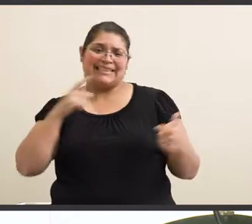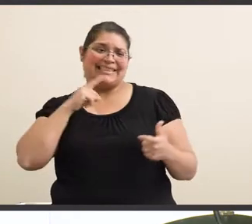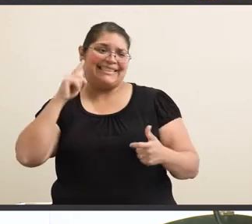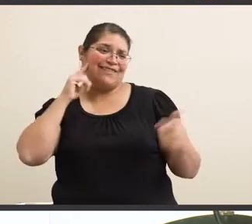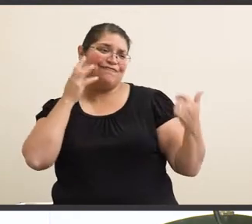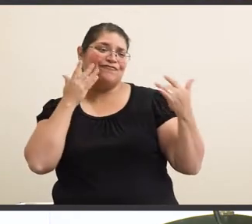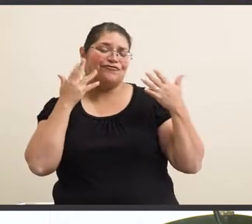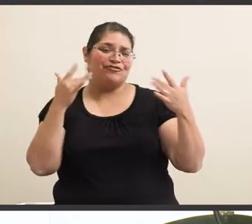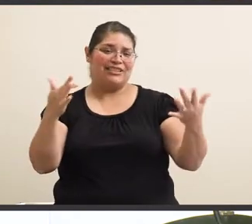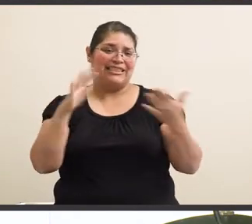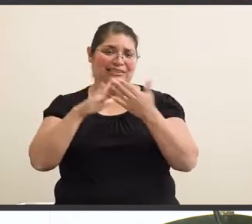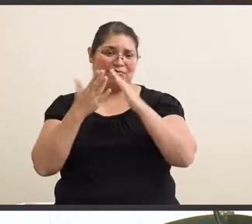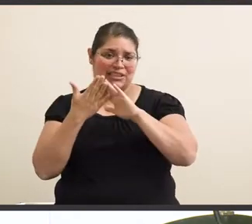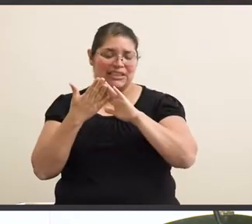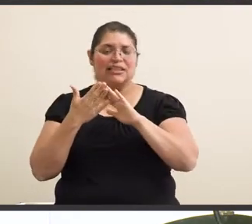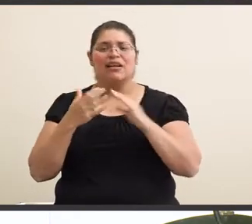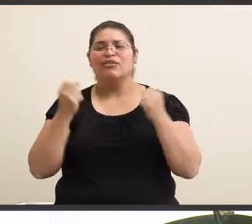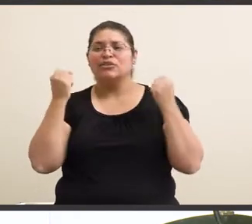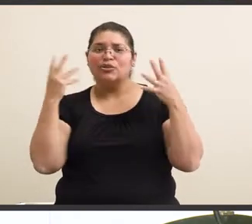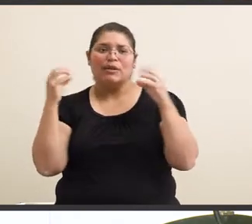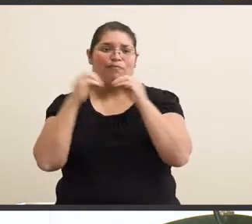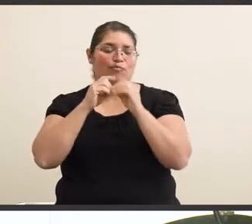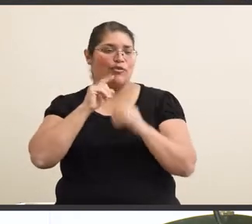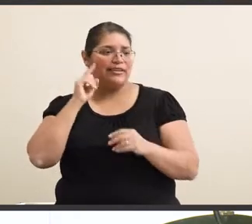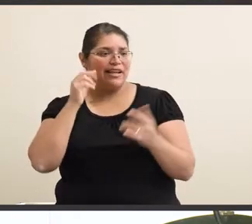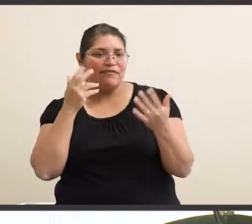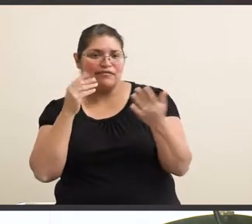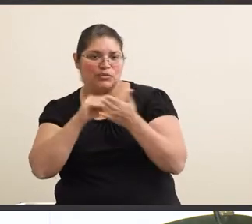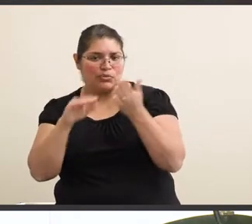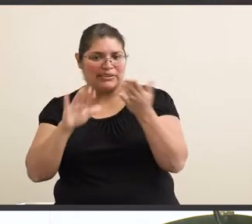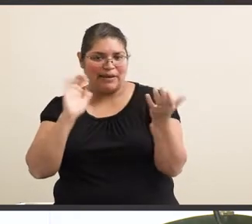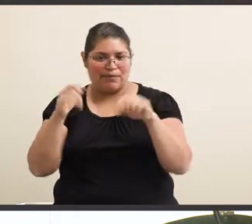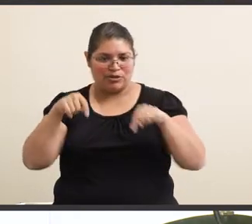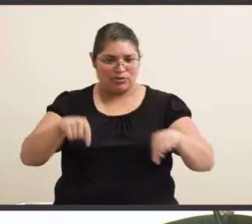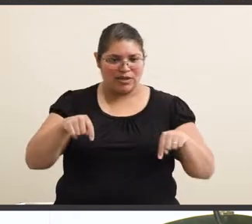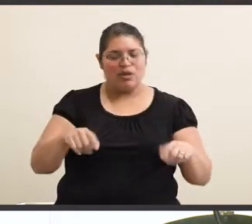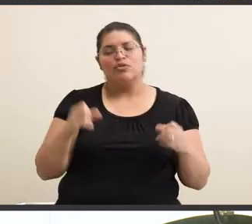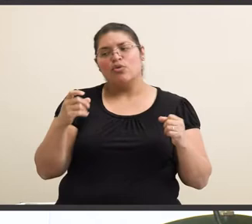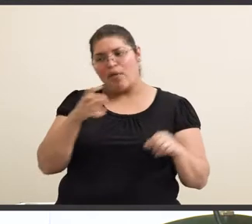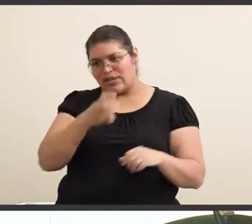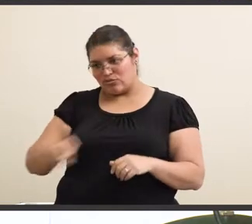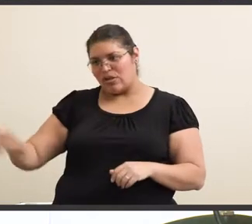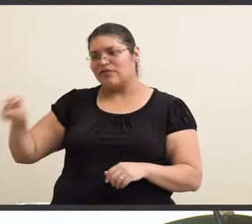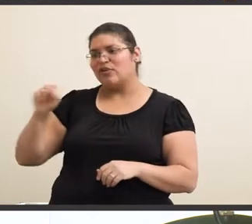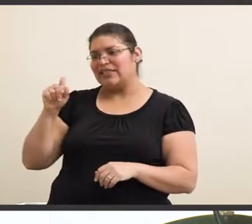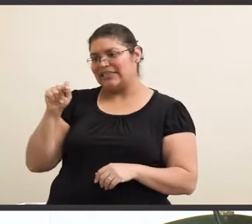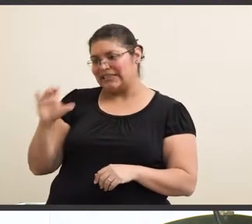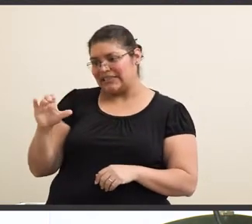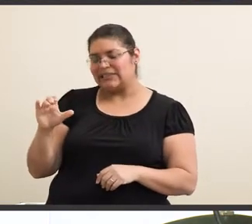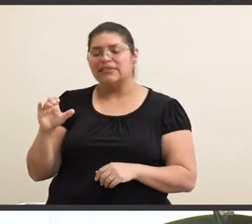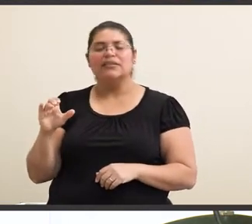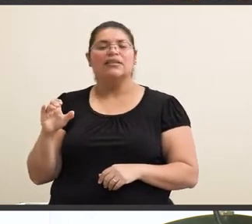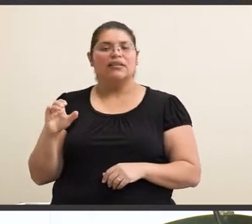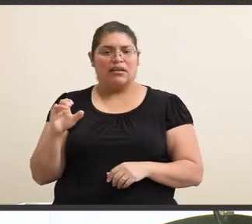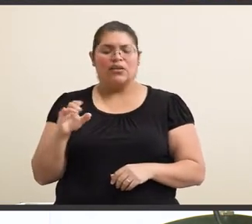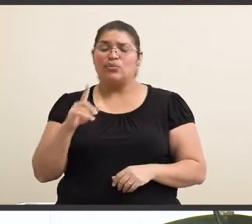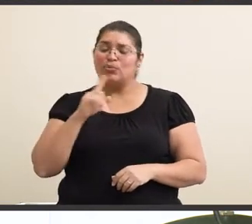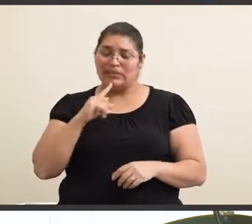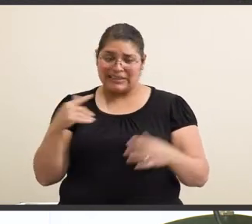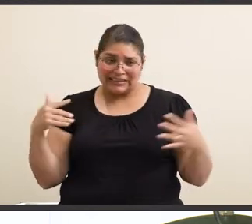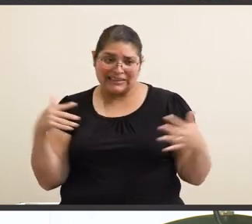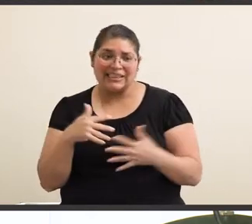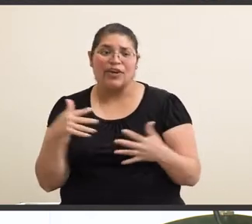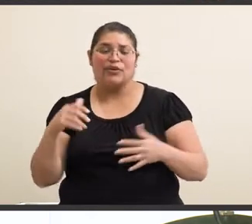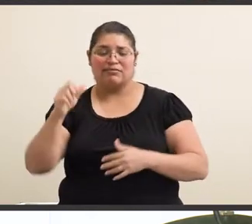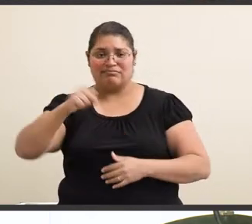community there. There's so many more deaf students compared to here. So, I went ahead and I transferred to STC. And it was scary